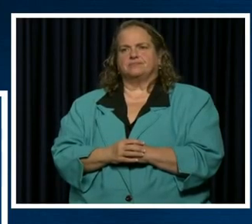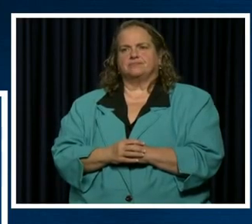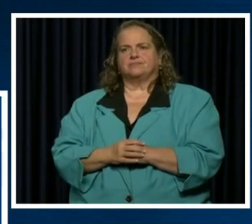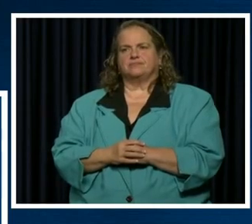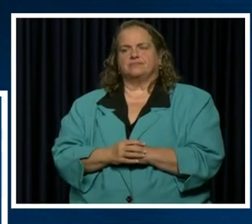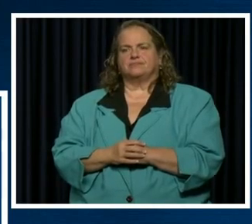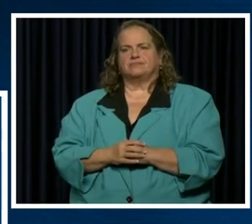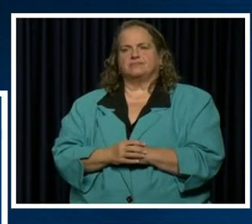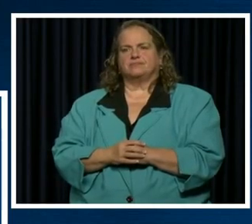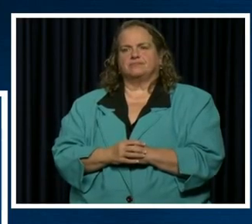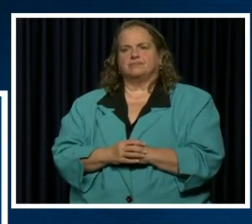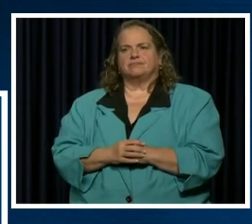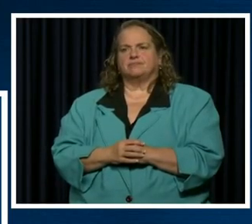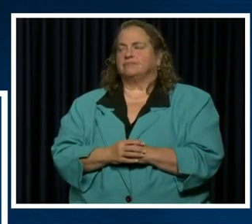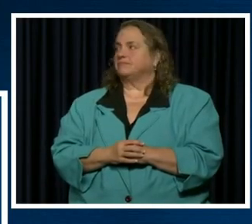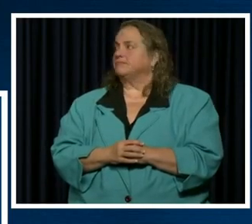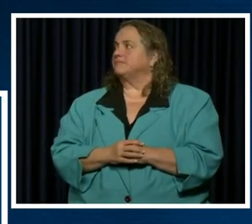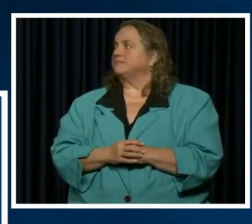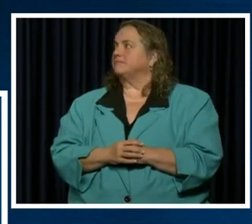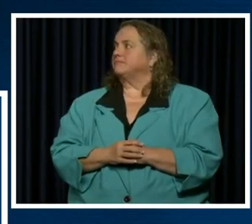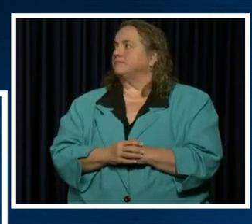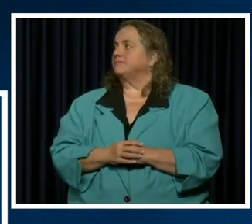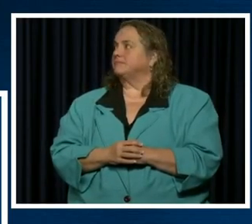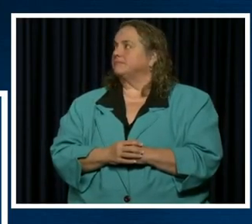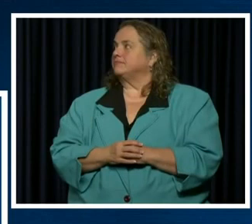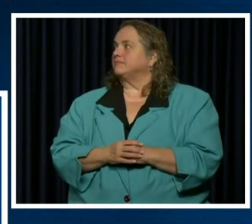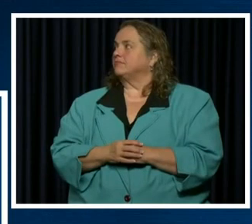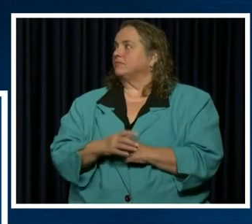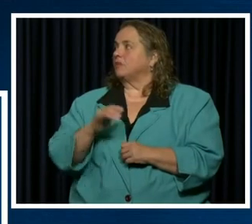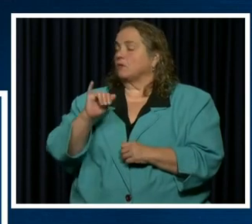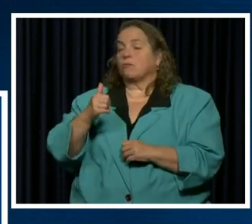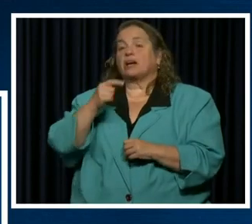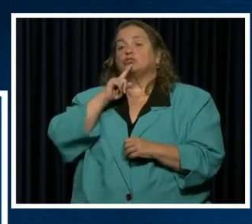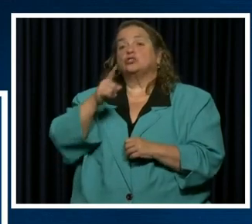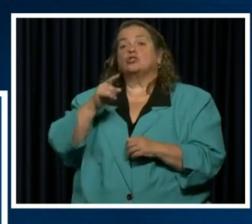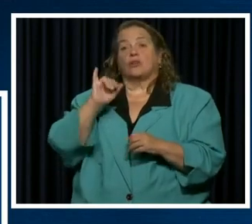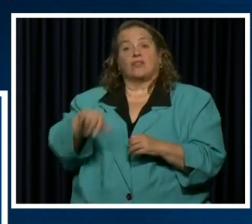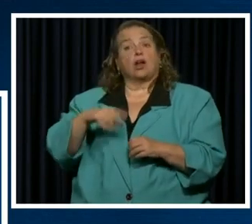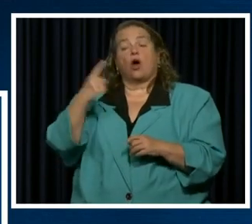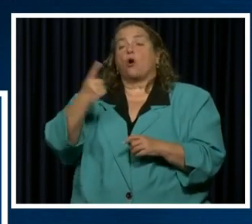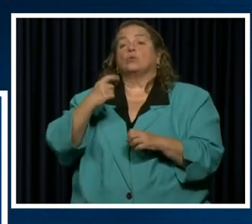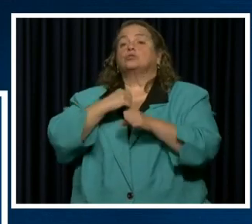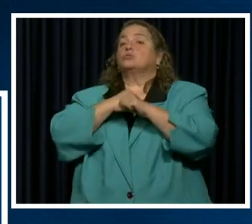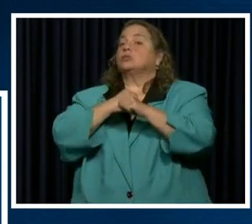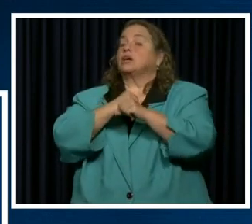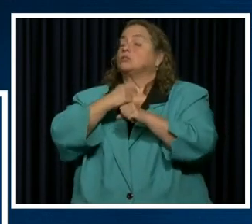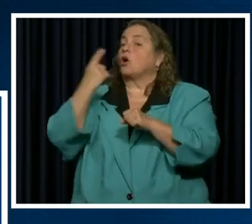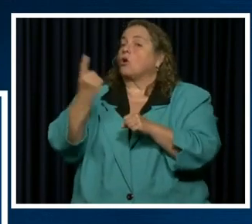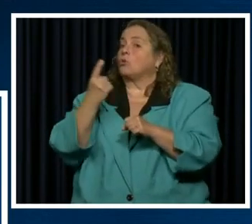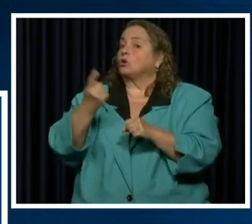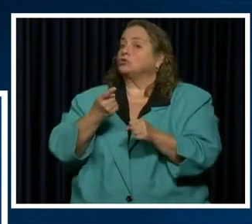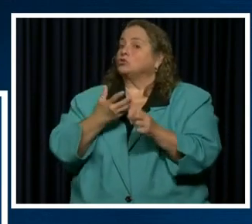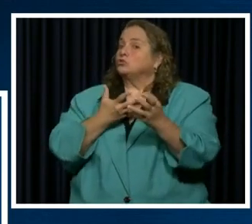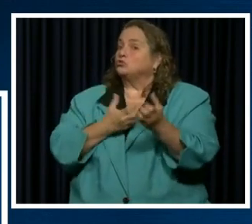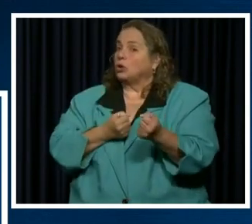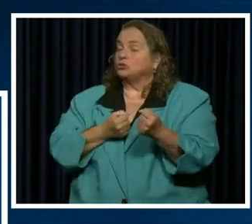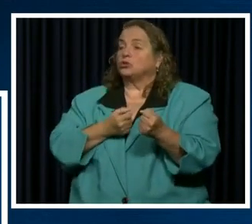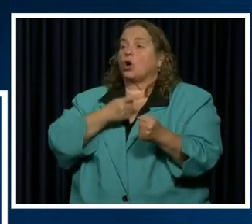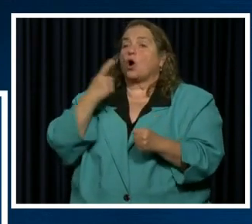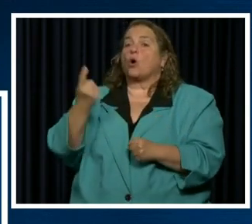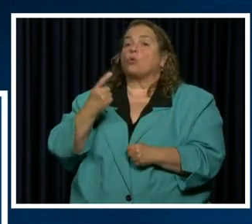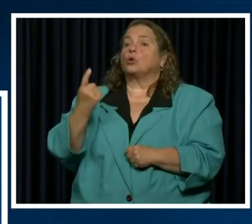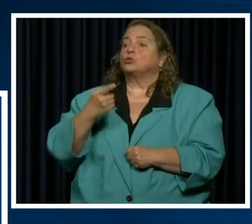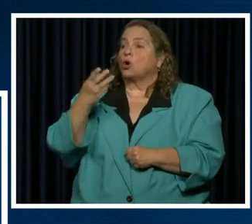Love does not seek its own way. It always protects, always trusts, always hopes,